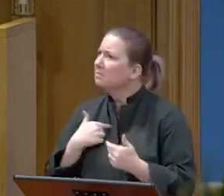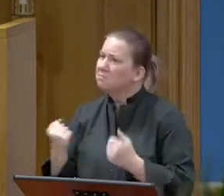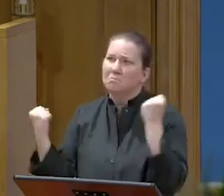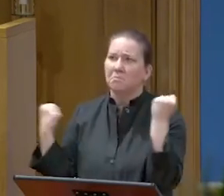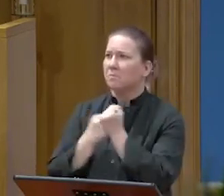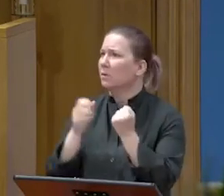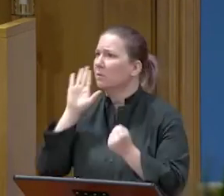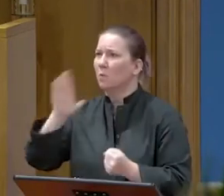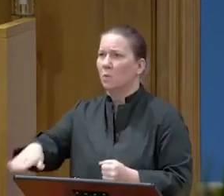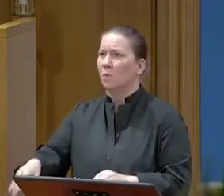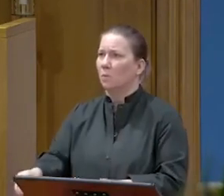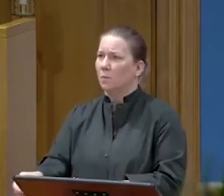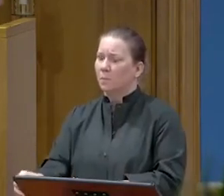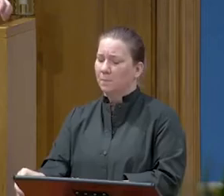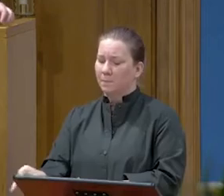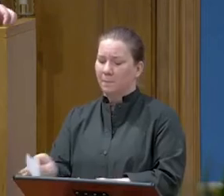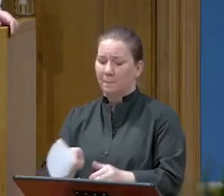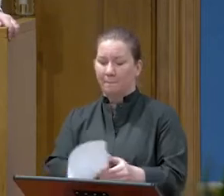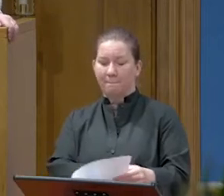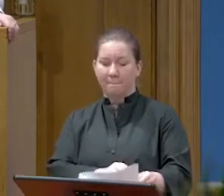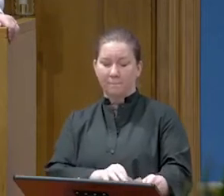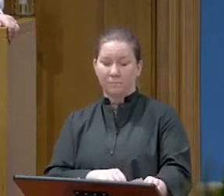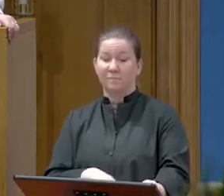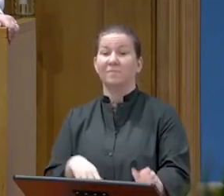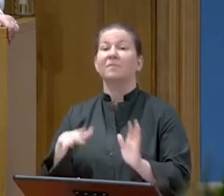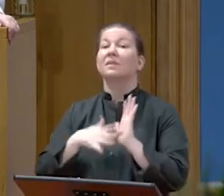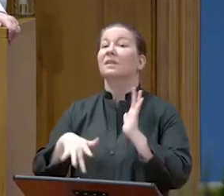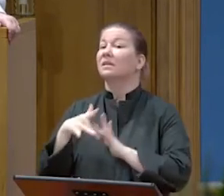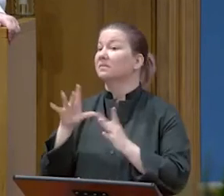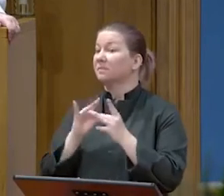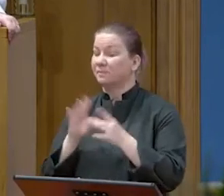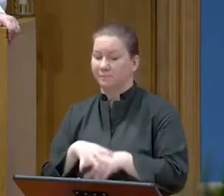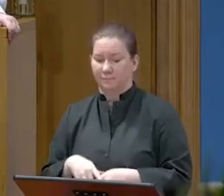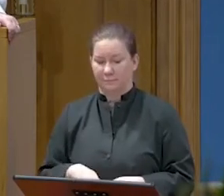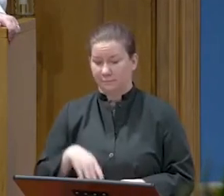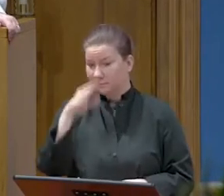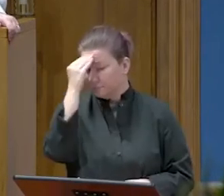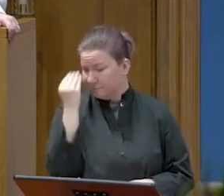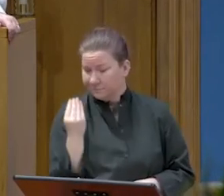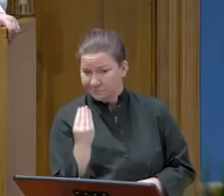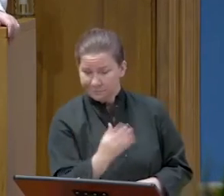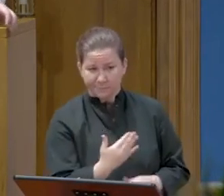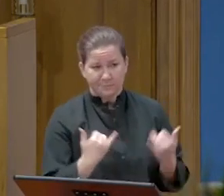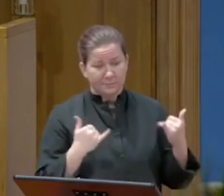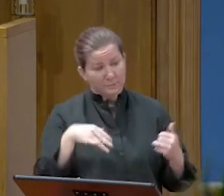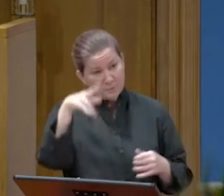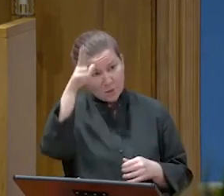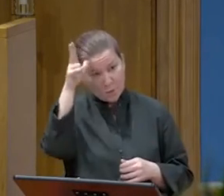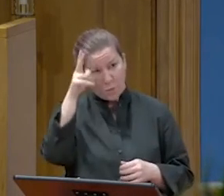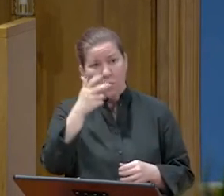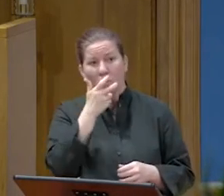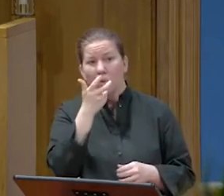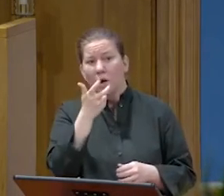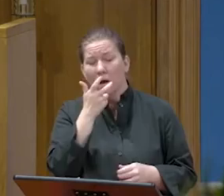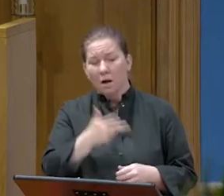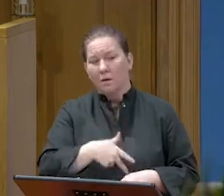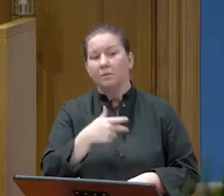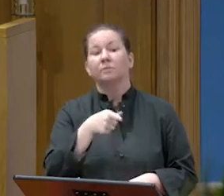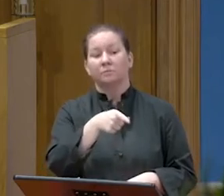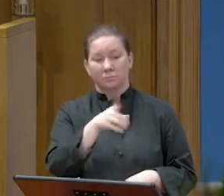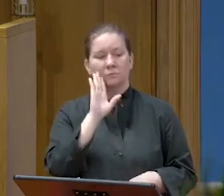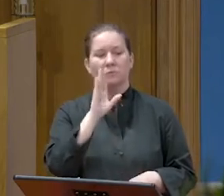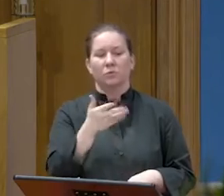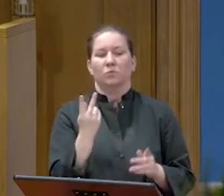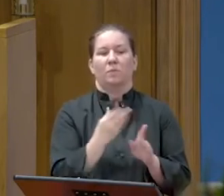Jesus said, I tell you, Peter, the cock will not crow this day. Until you have denied three times